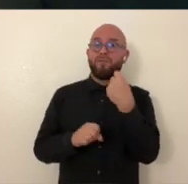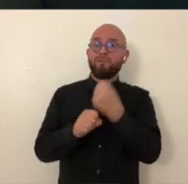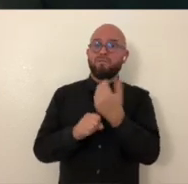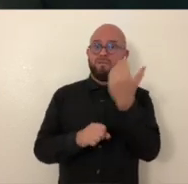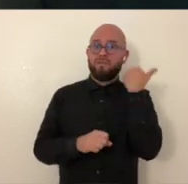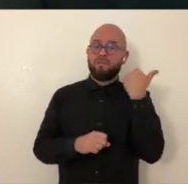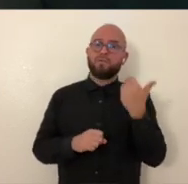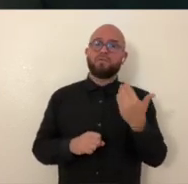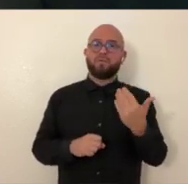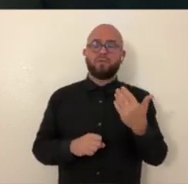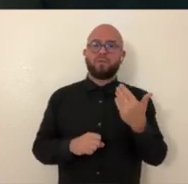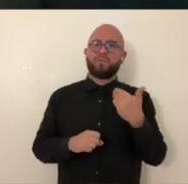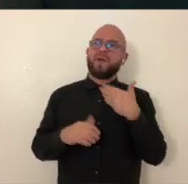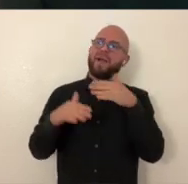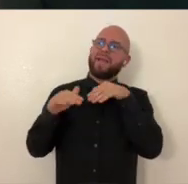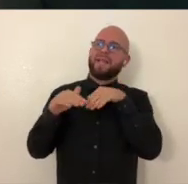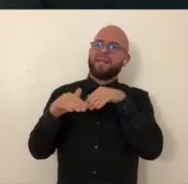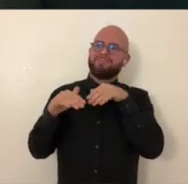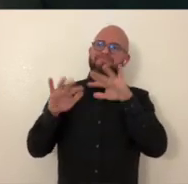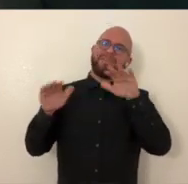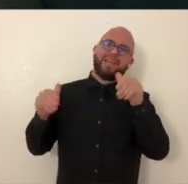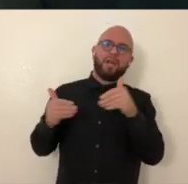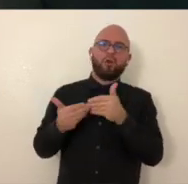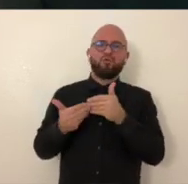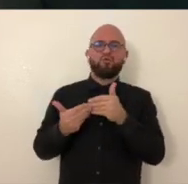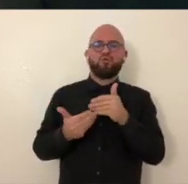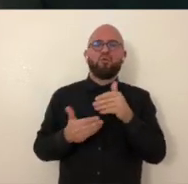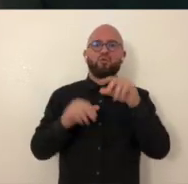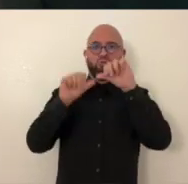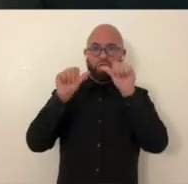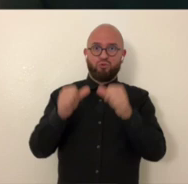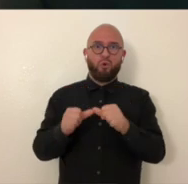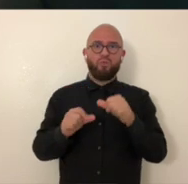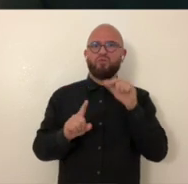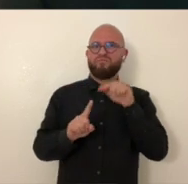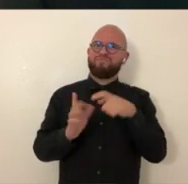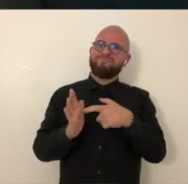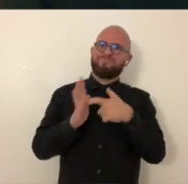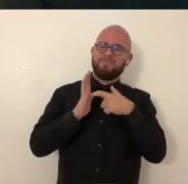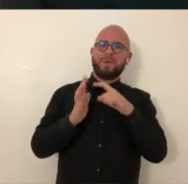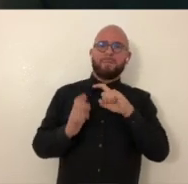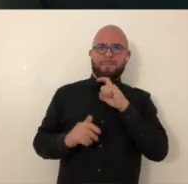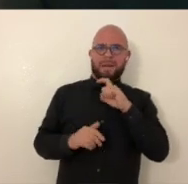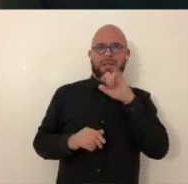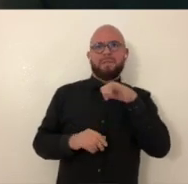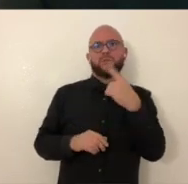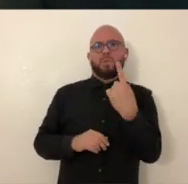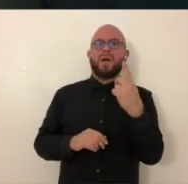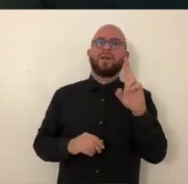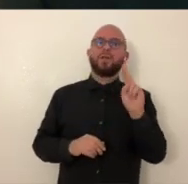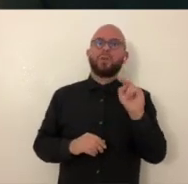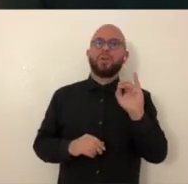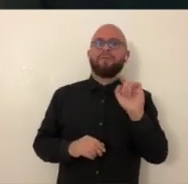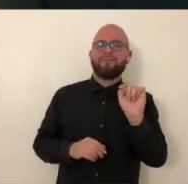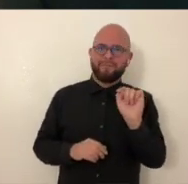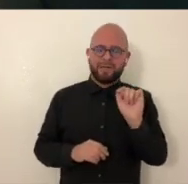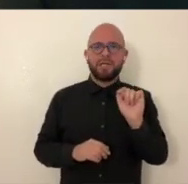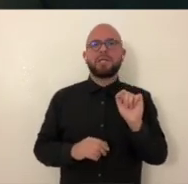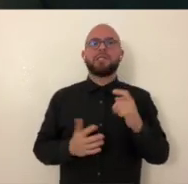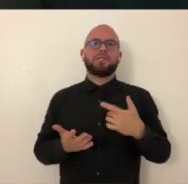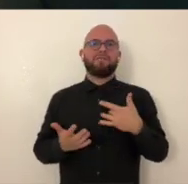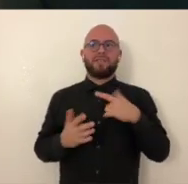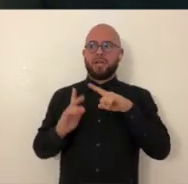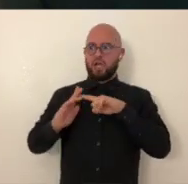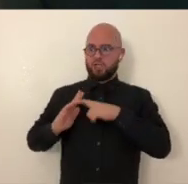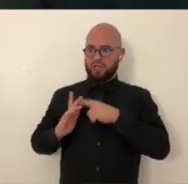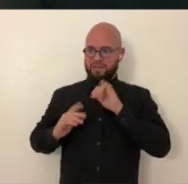a couple of years ago, my intro to sculpture class at university required metal. That was like